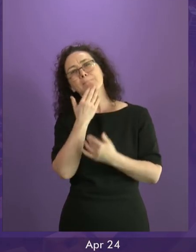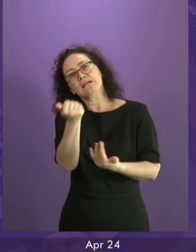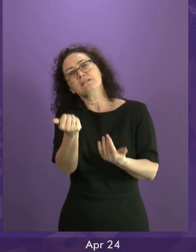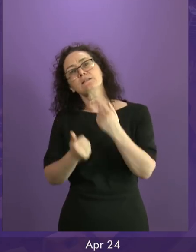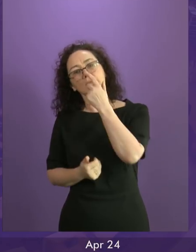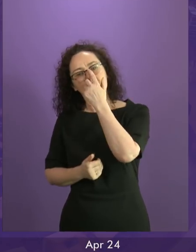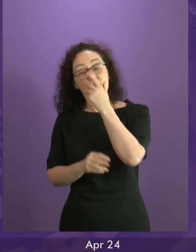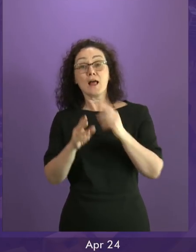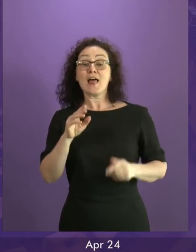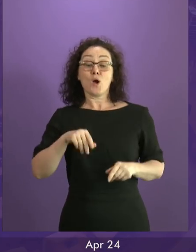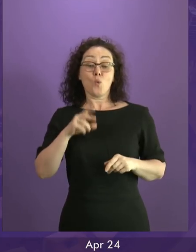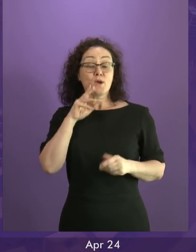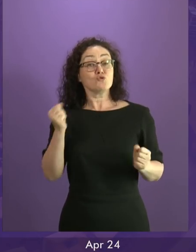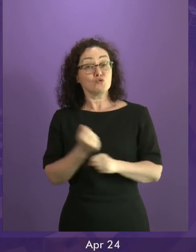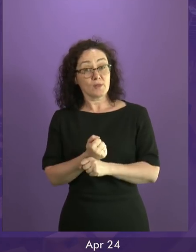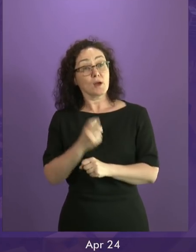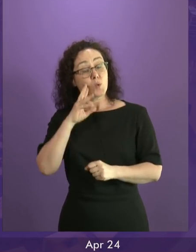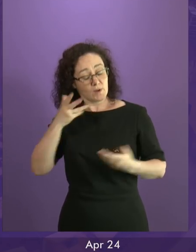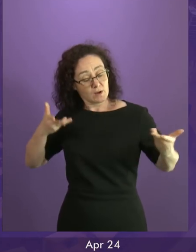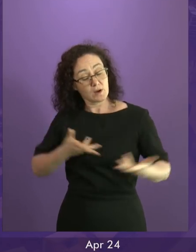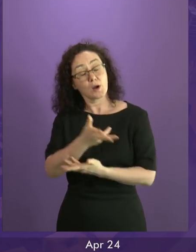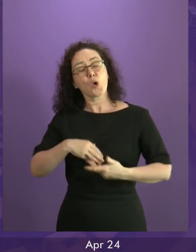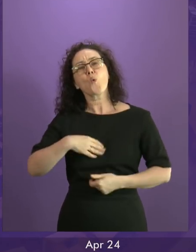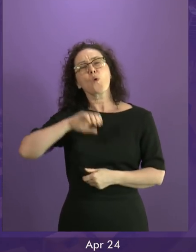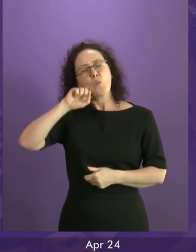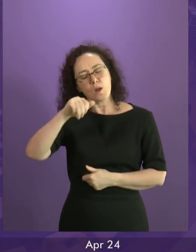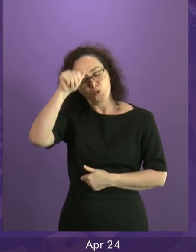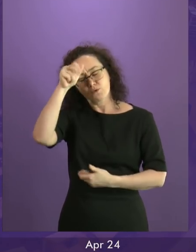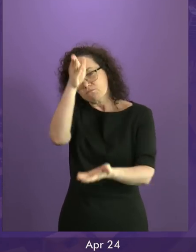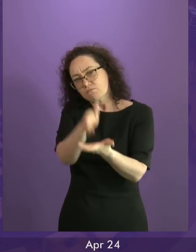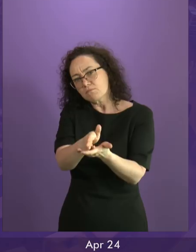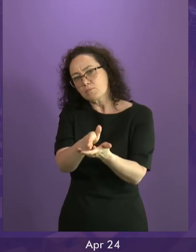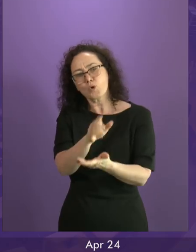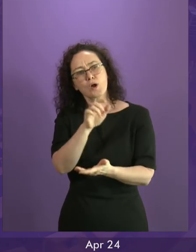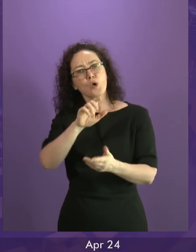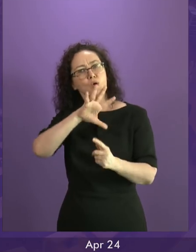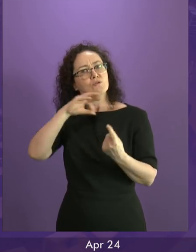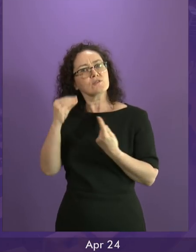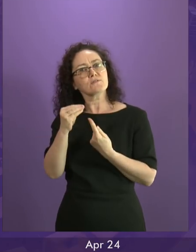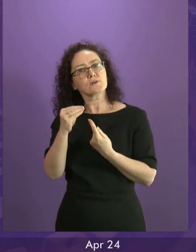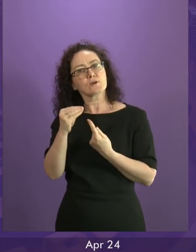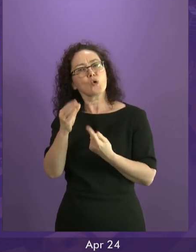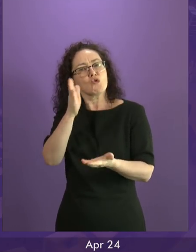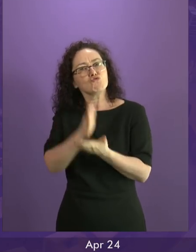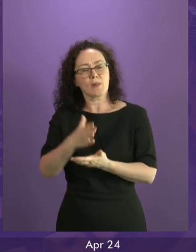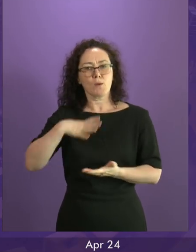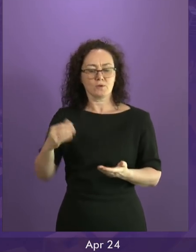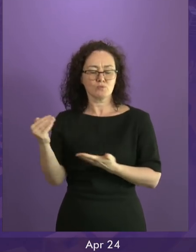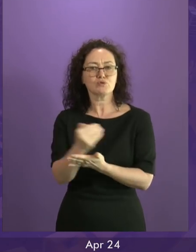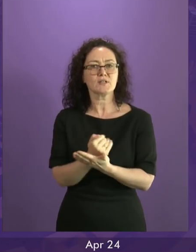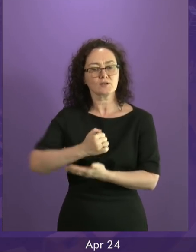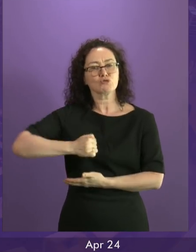Scotland or whether all the Scottish Conservatives will ever do when their Westminster bosses tell them to jump is ask how high.